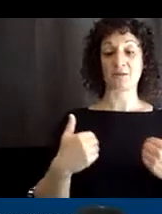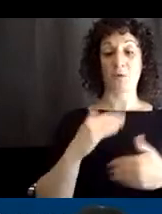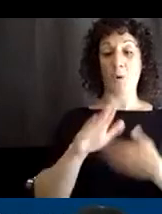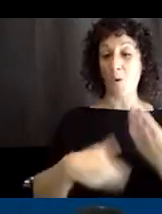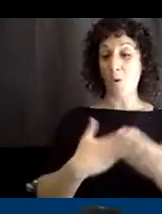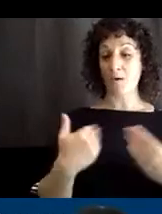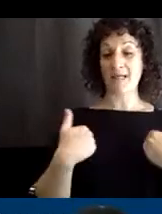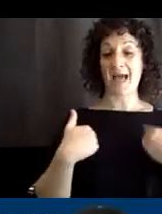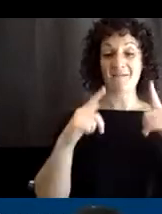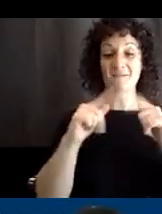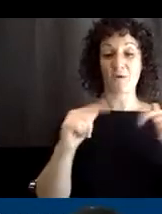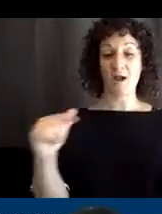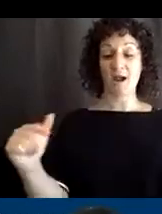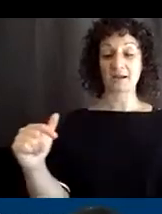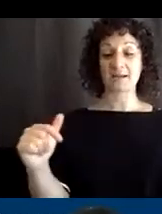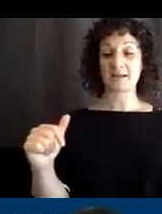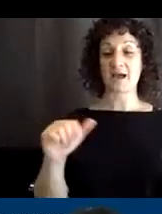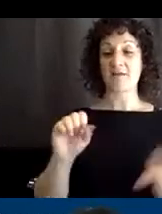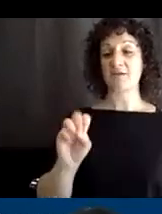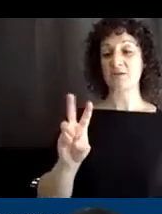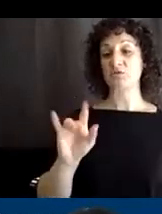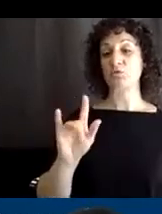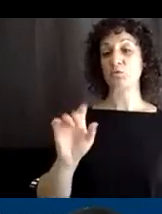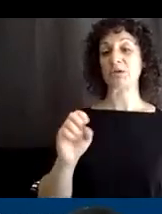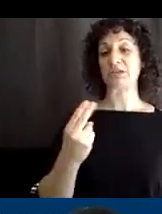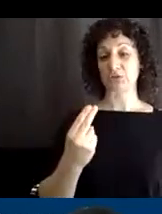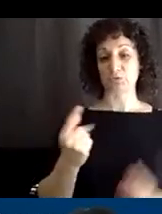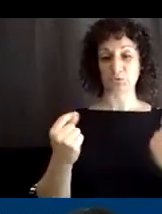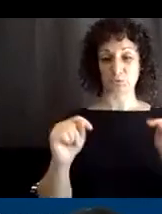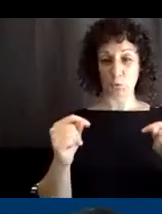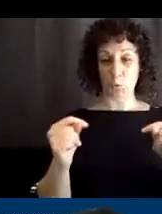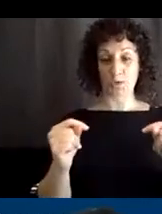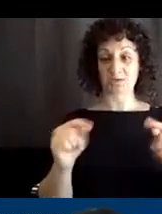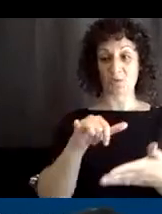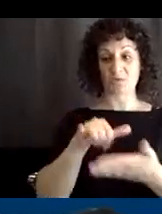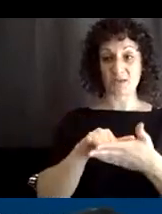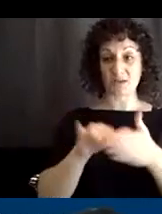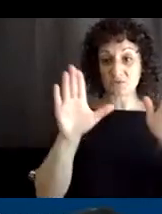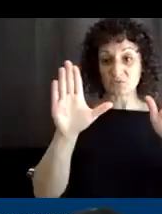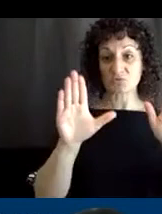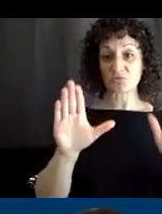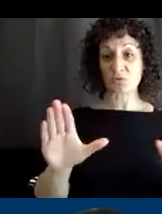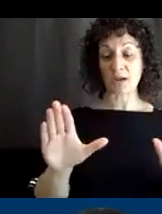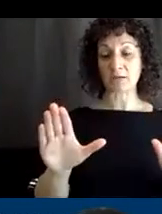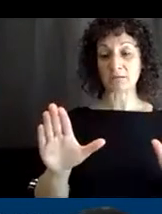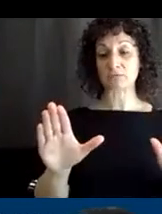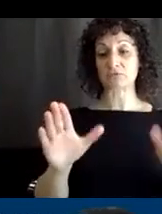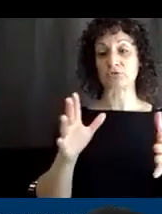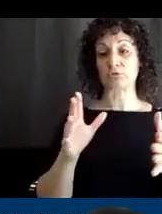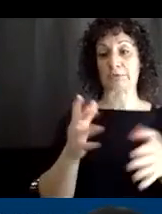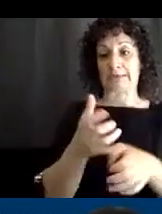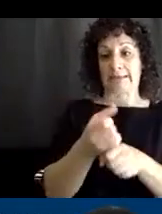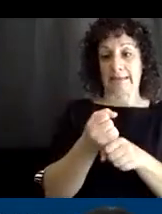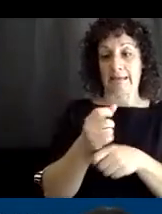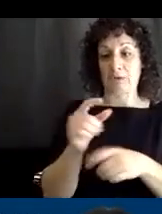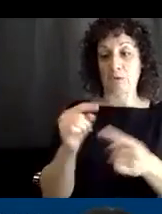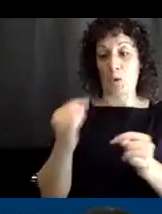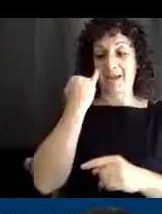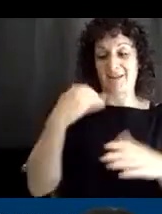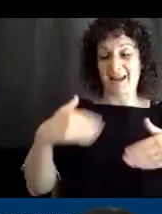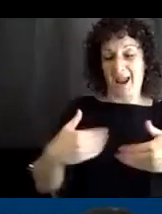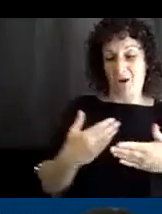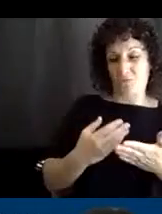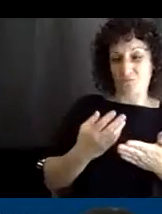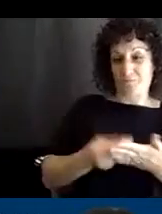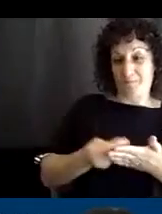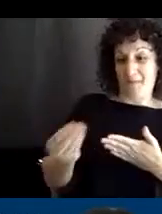Adapted Toys. So that's also a really great way to get access to toys. Um, if maybe you're not ready to purchase, or, you know,